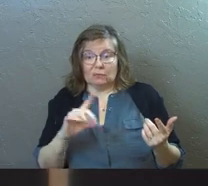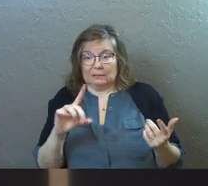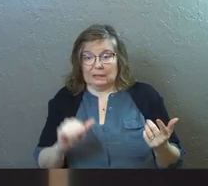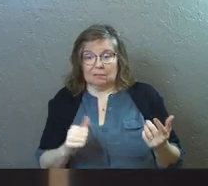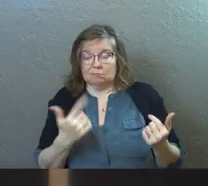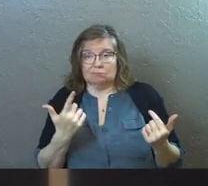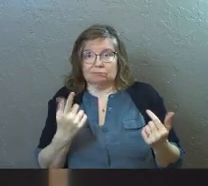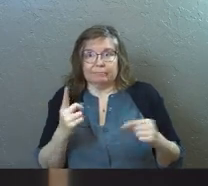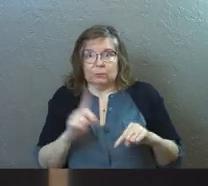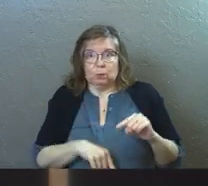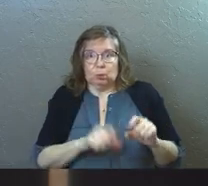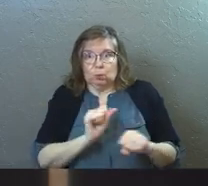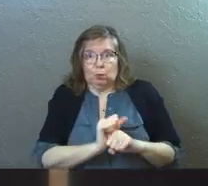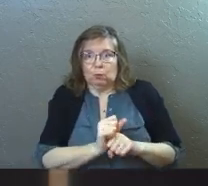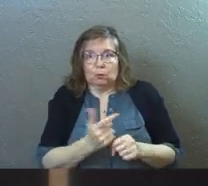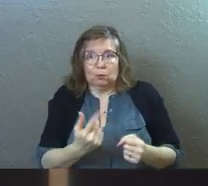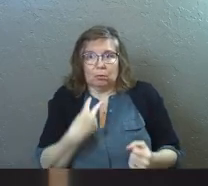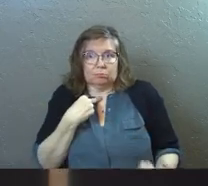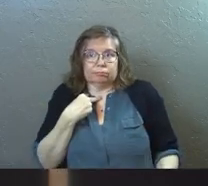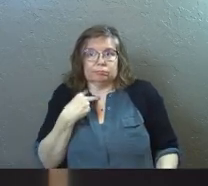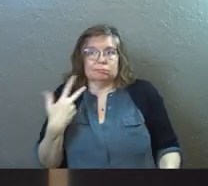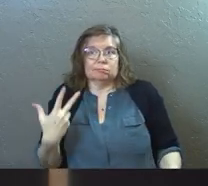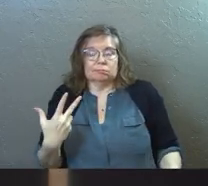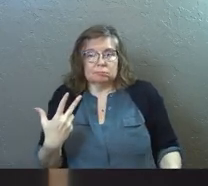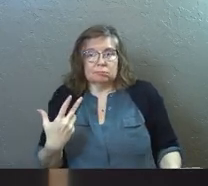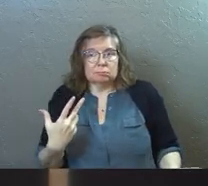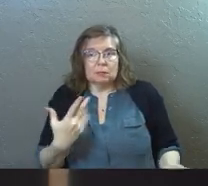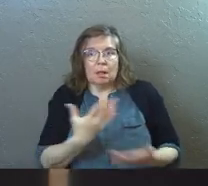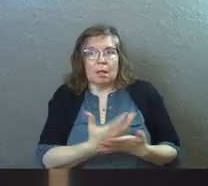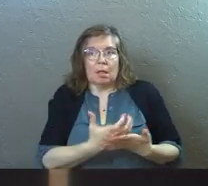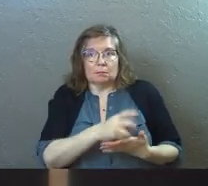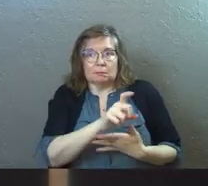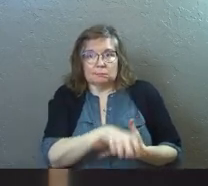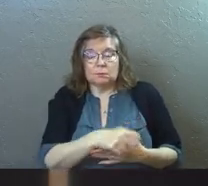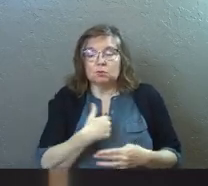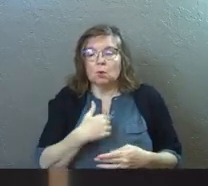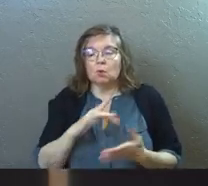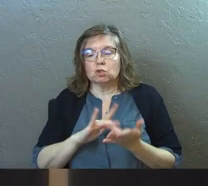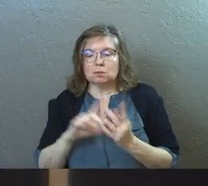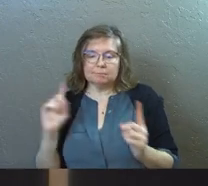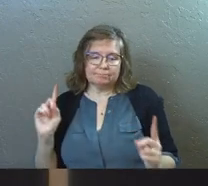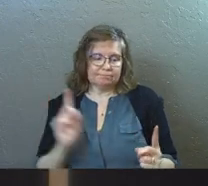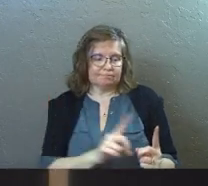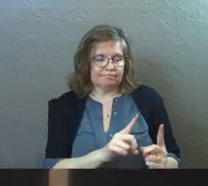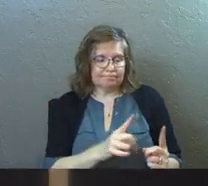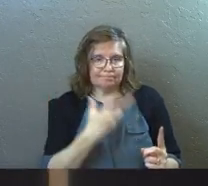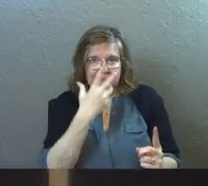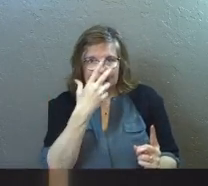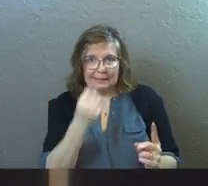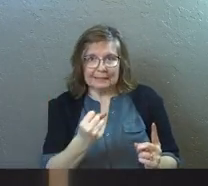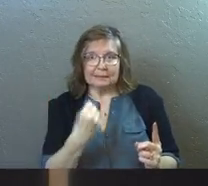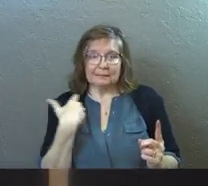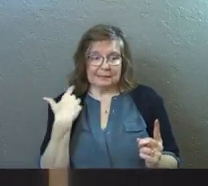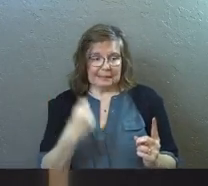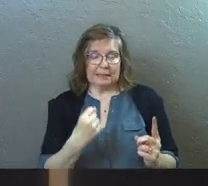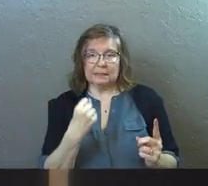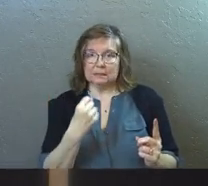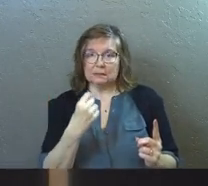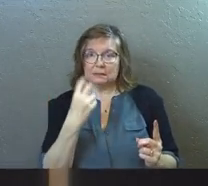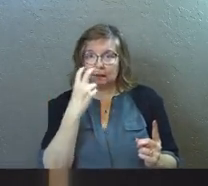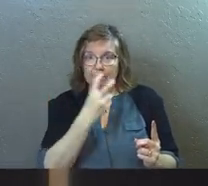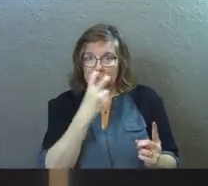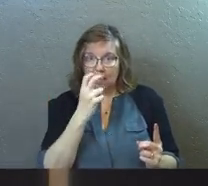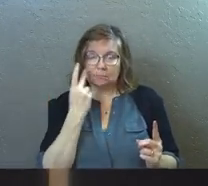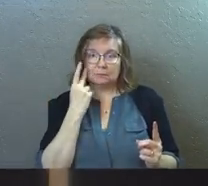no other option for work. And Jesus comes and heals that man. And all in chapter 9, you get the healing